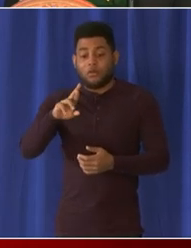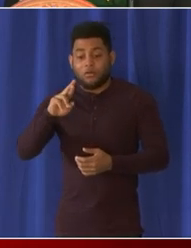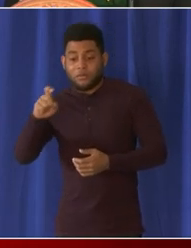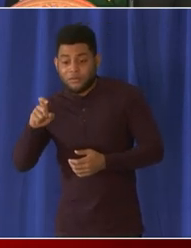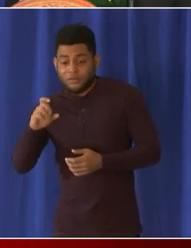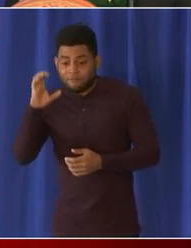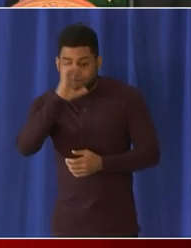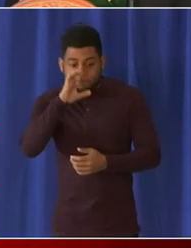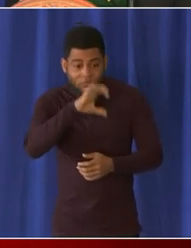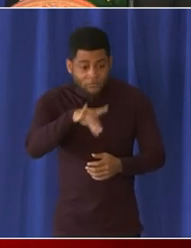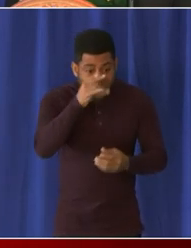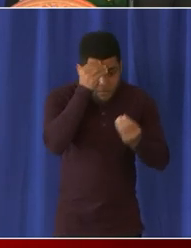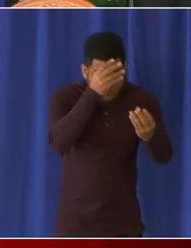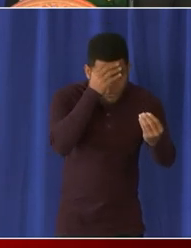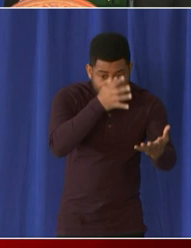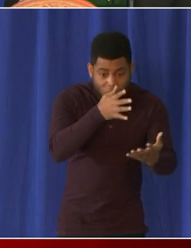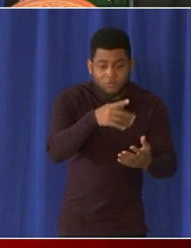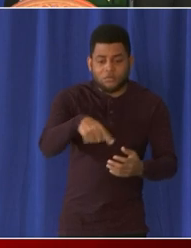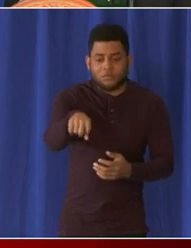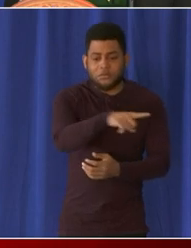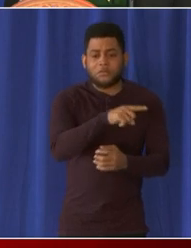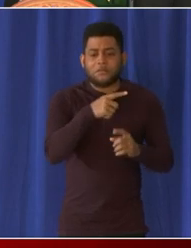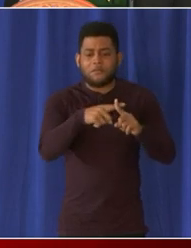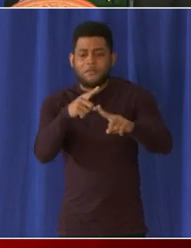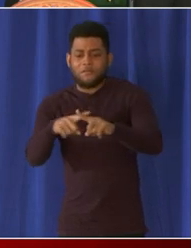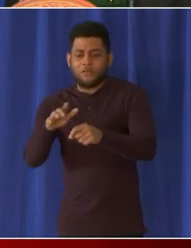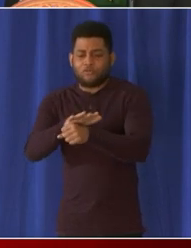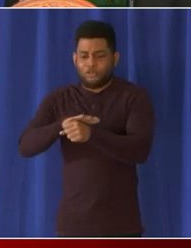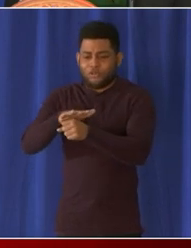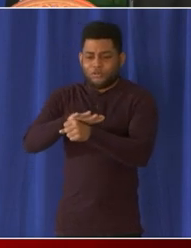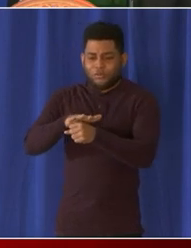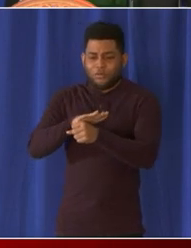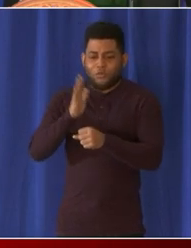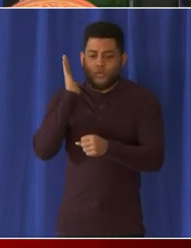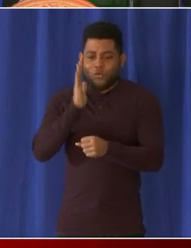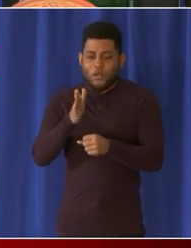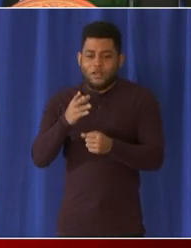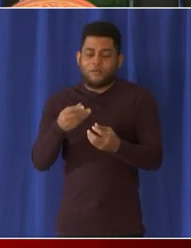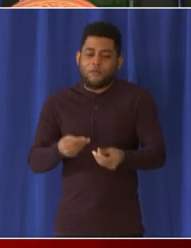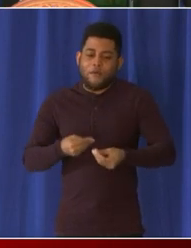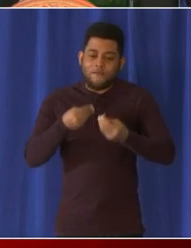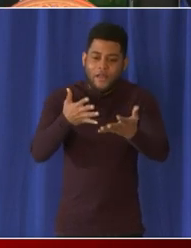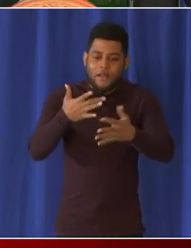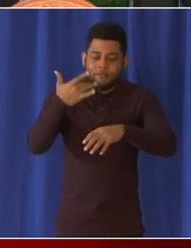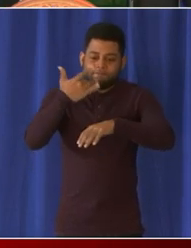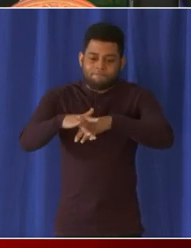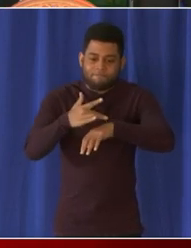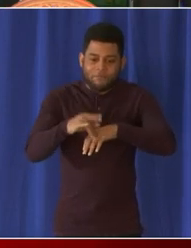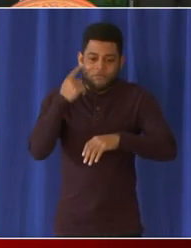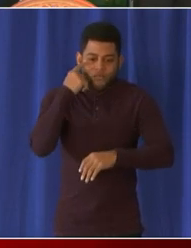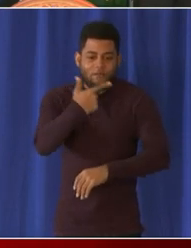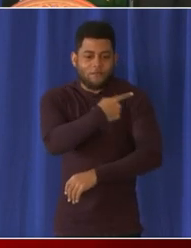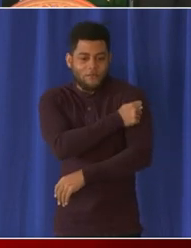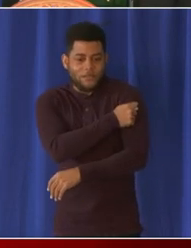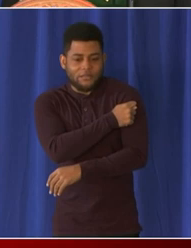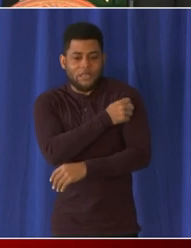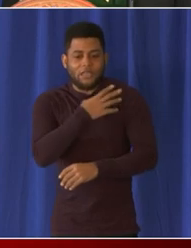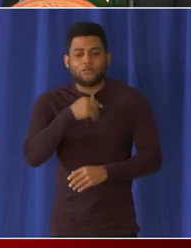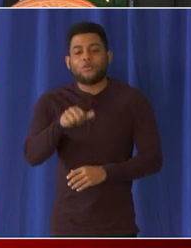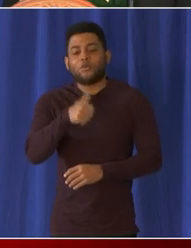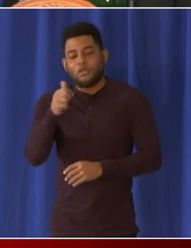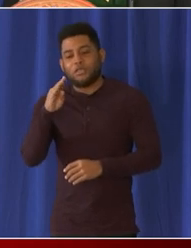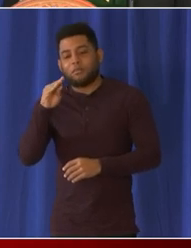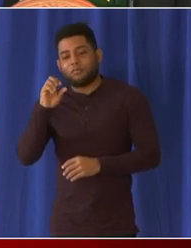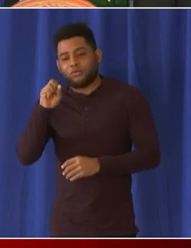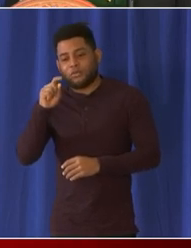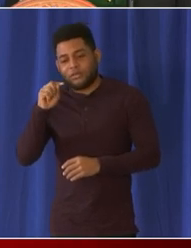to have your full course of vaccine including a booster this also a reminder that children five to